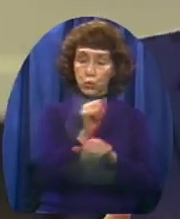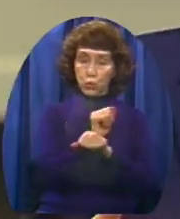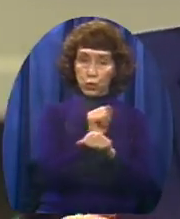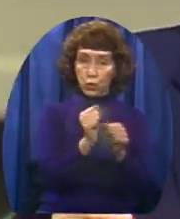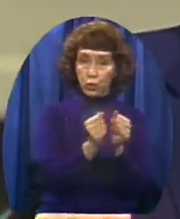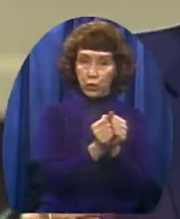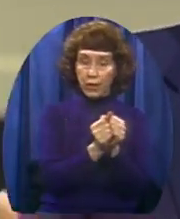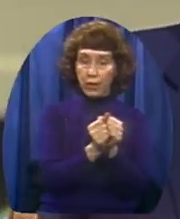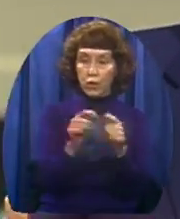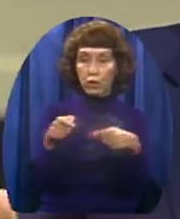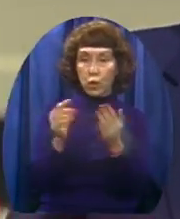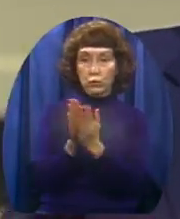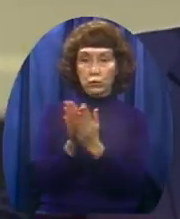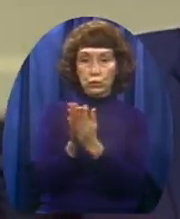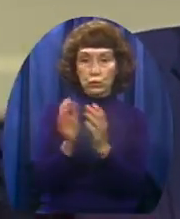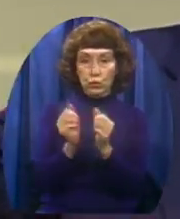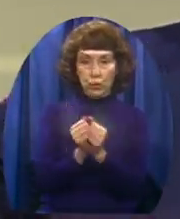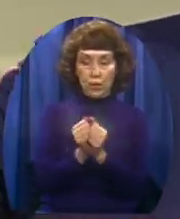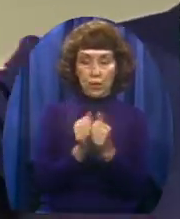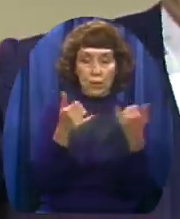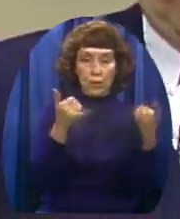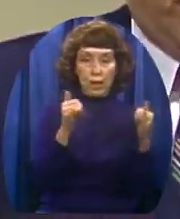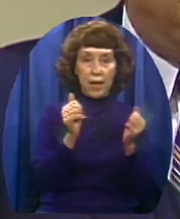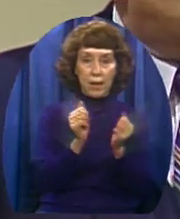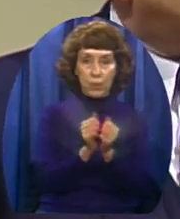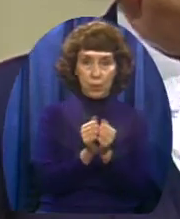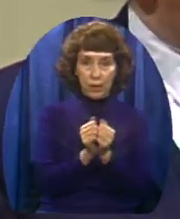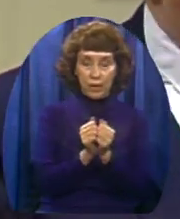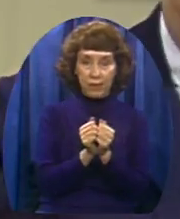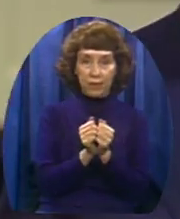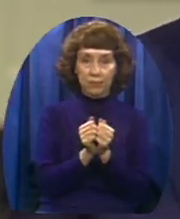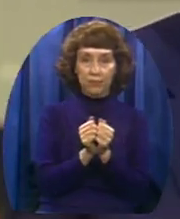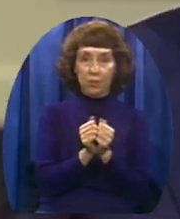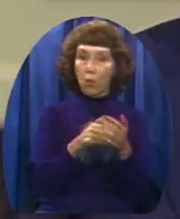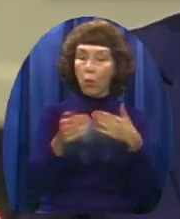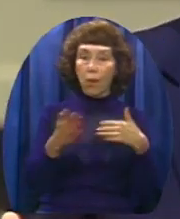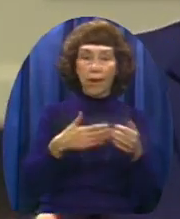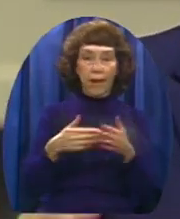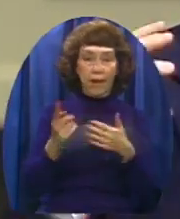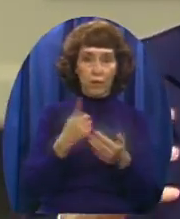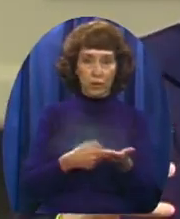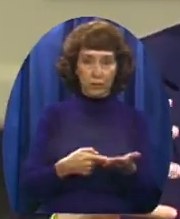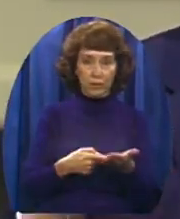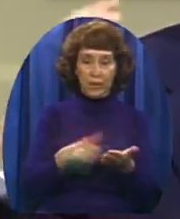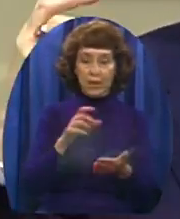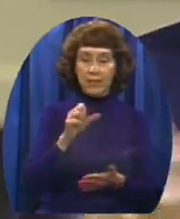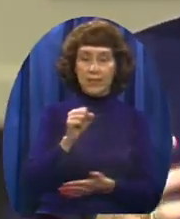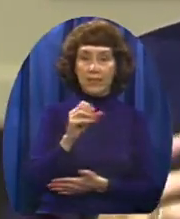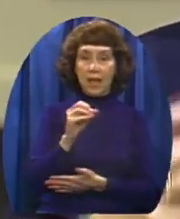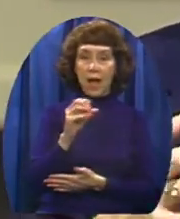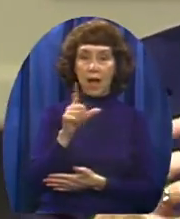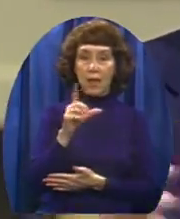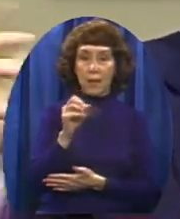whom you play Or with whom you observe leisure time whatever He is talking about the people with whom you come in